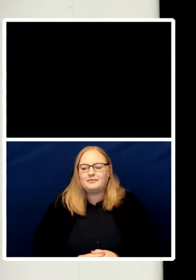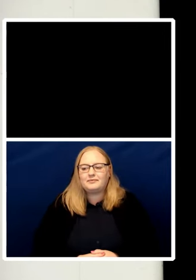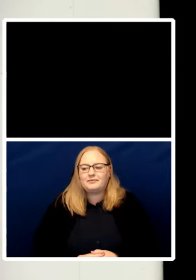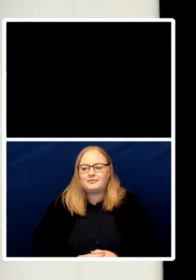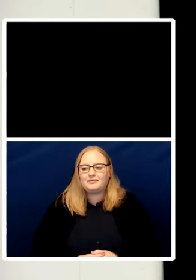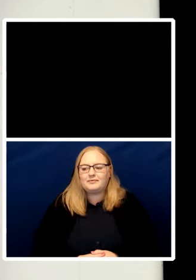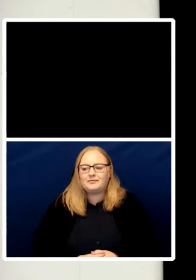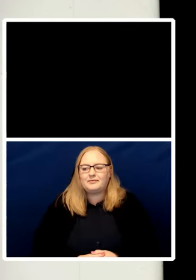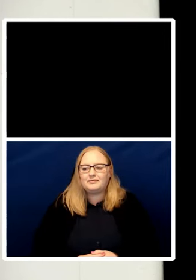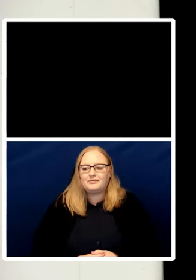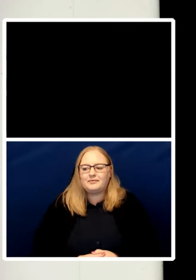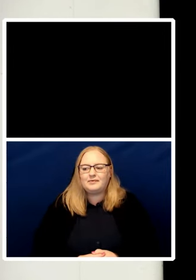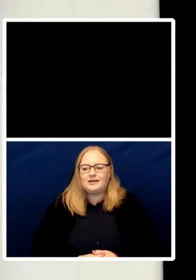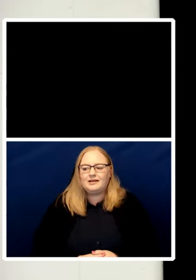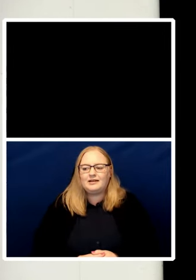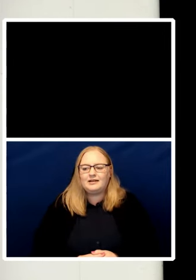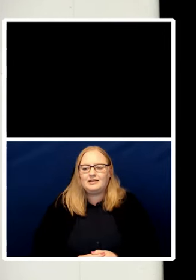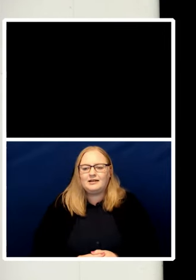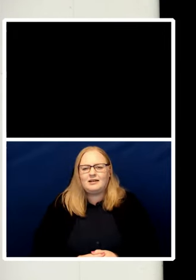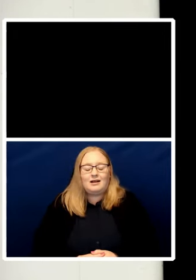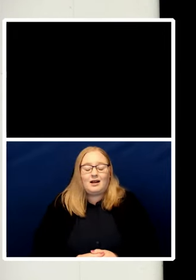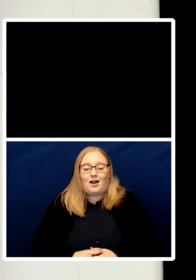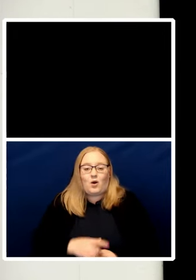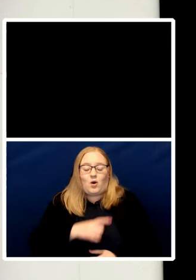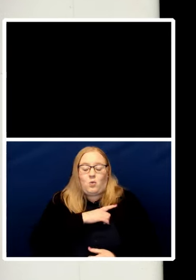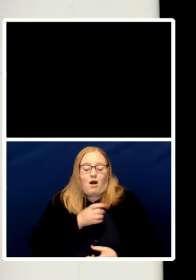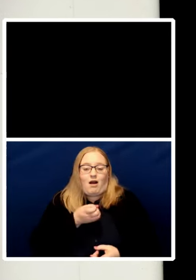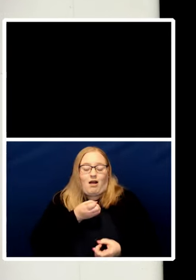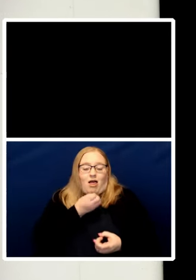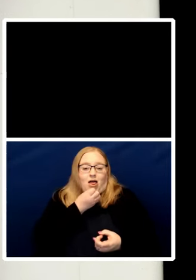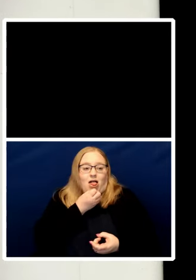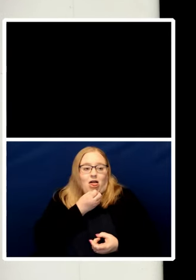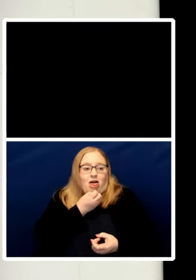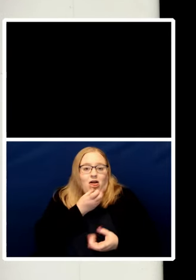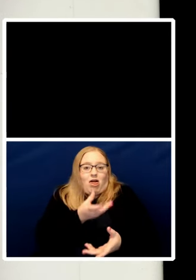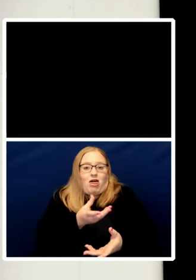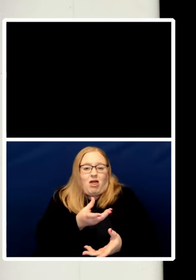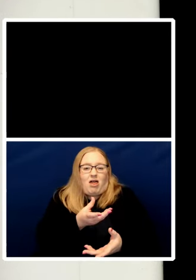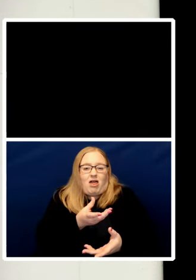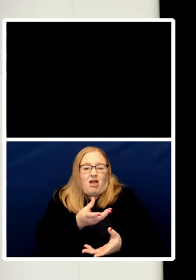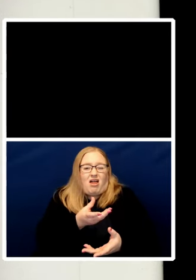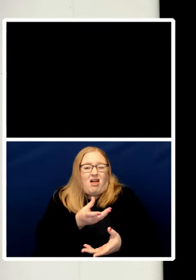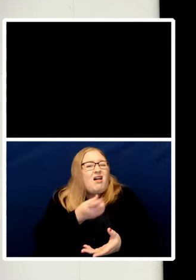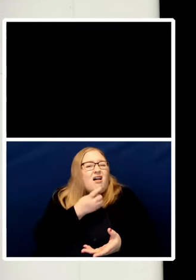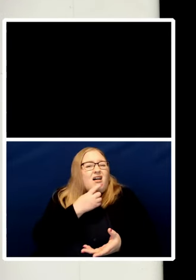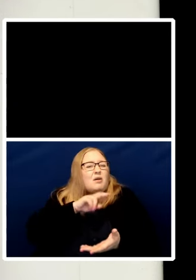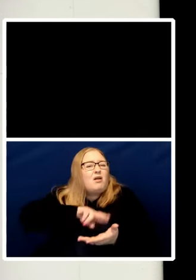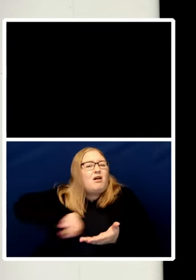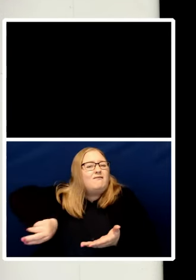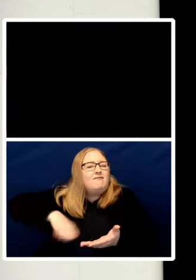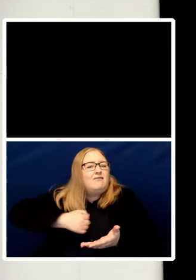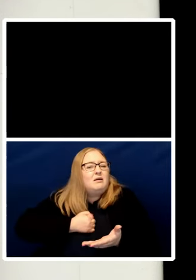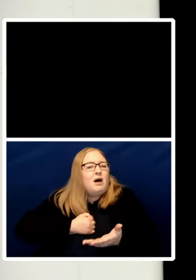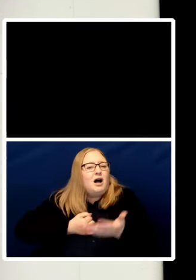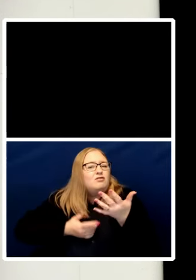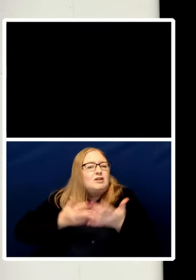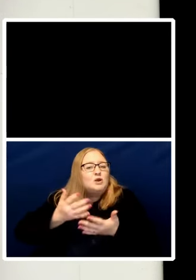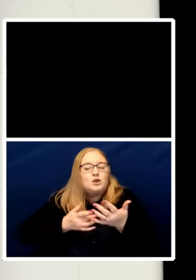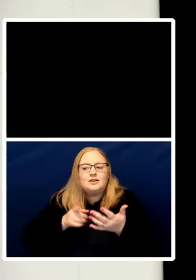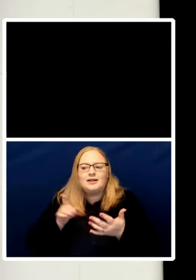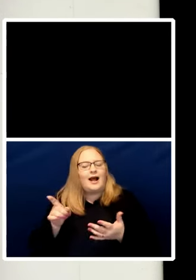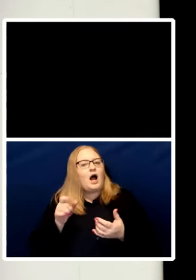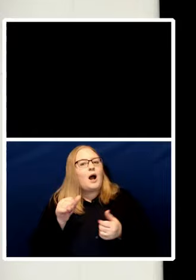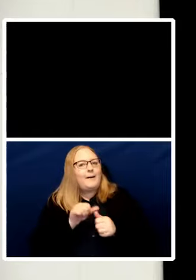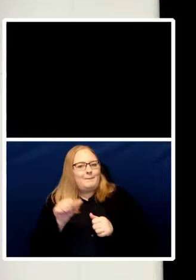I don't know where that came from can we strike that from my attempt that was ridiculous better out than in it's better